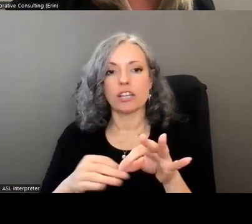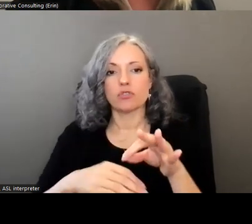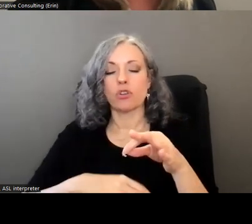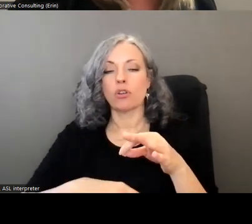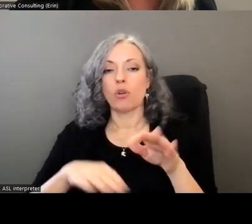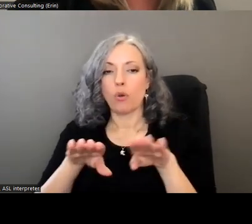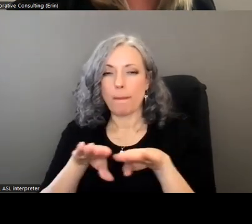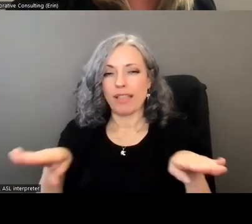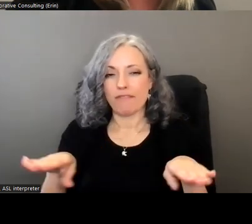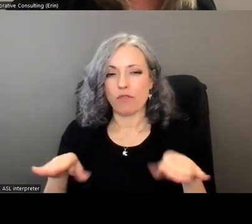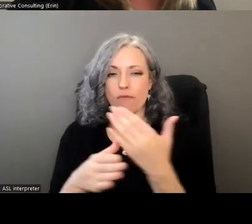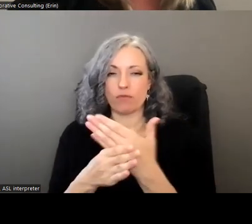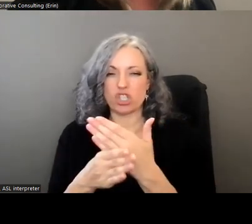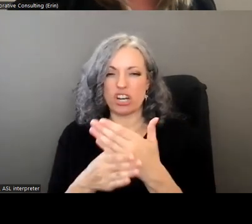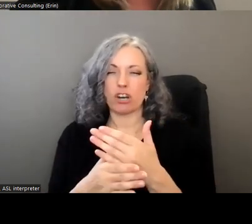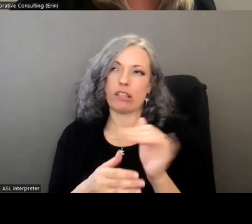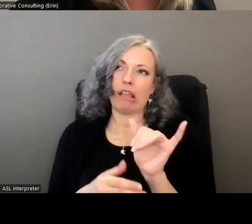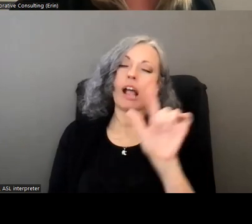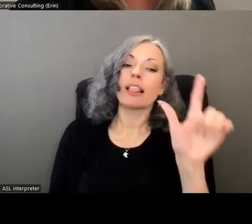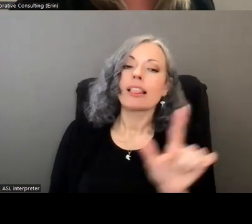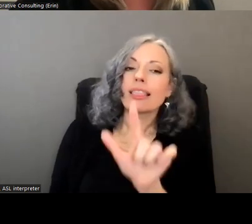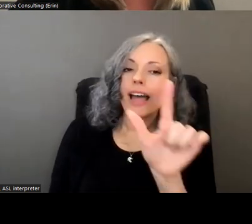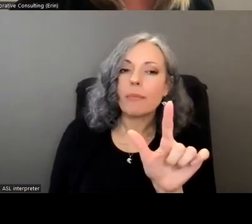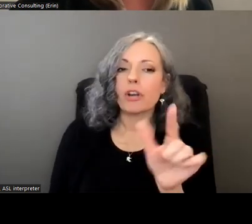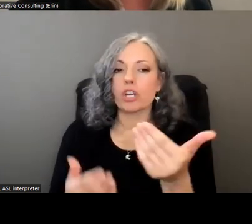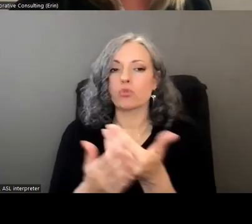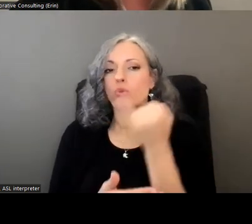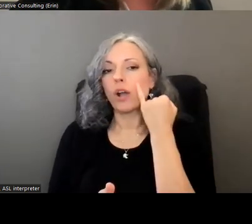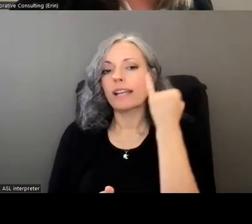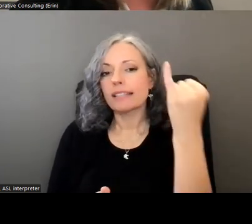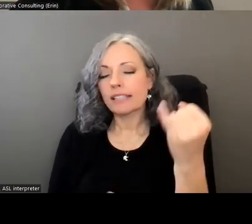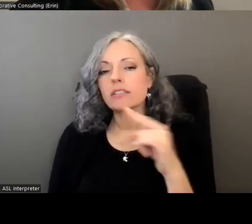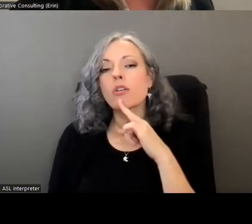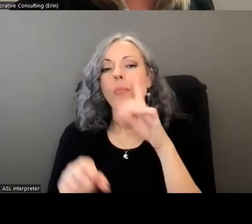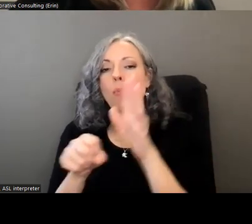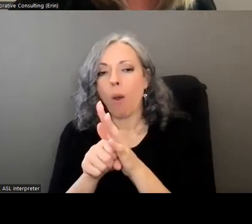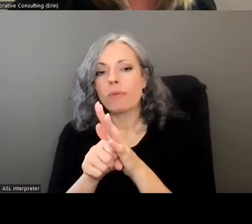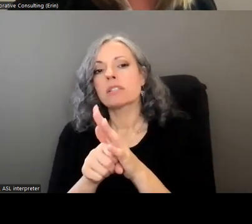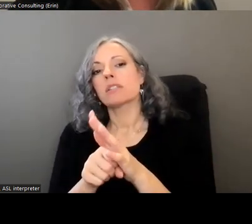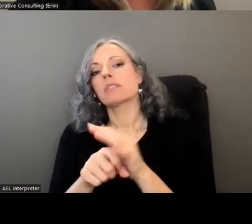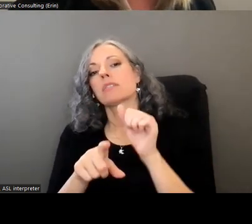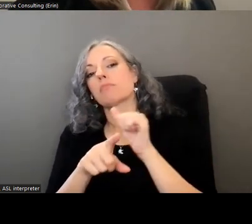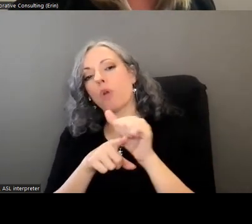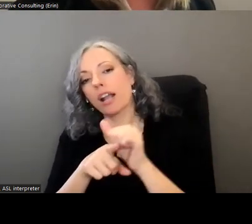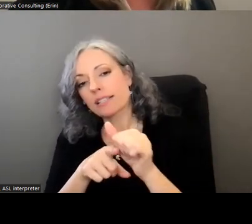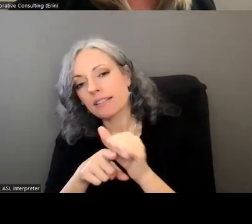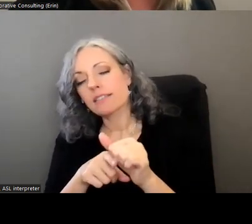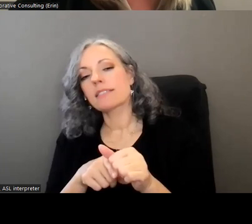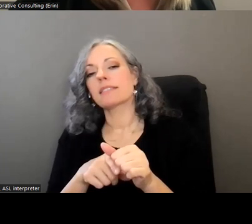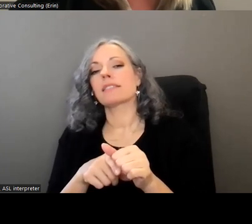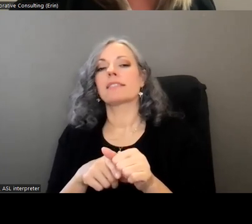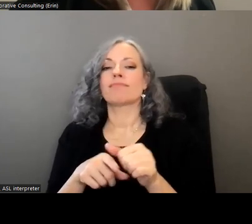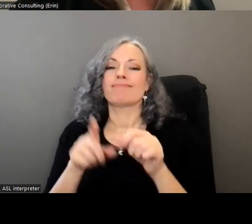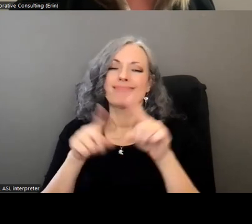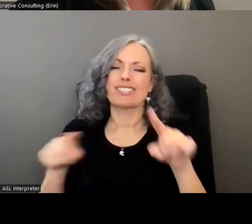sharing or having a library of of new ideas promising practices promising best practices uh case studies and in